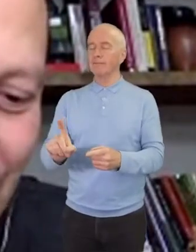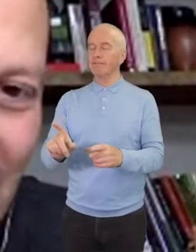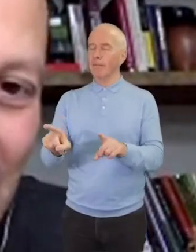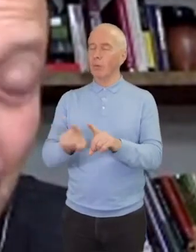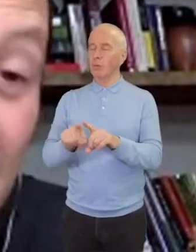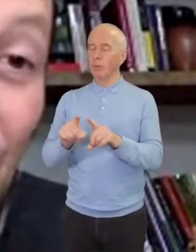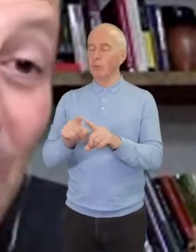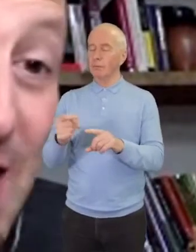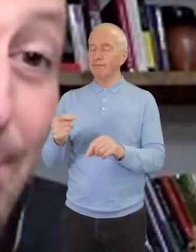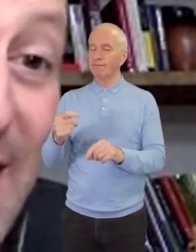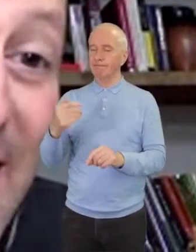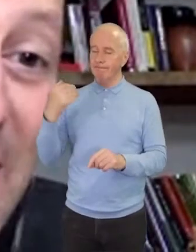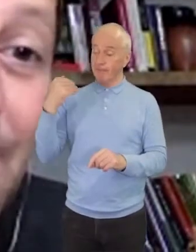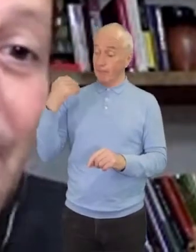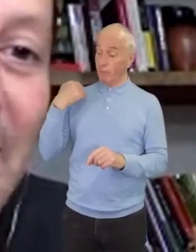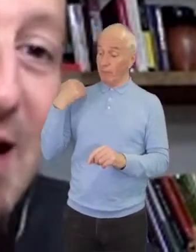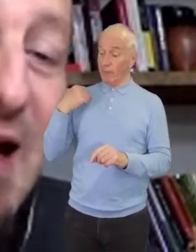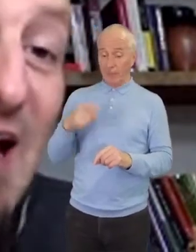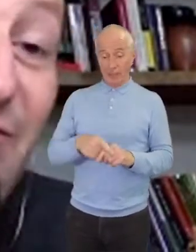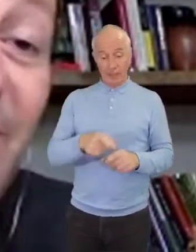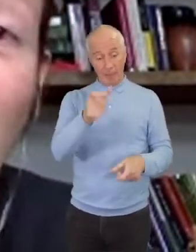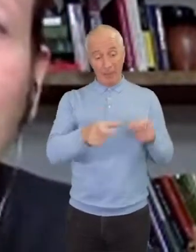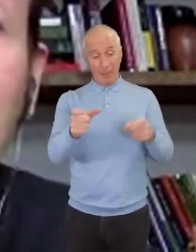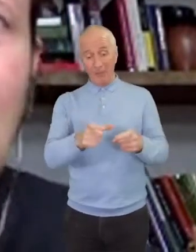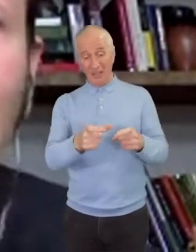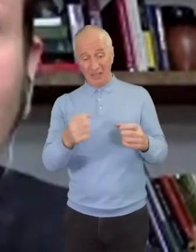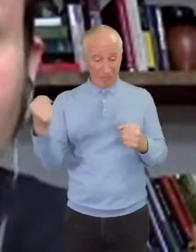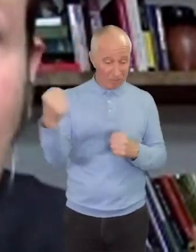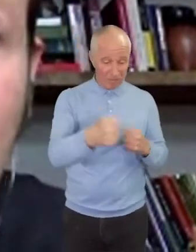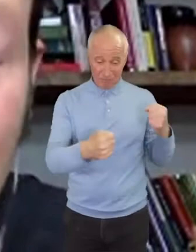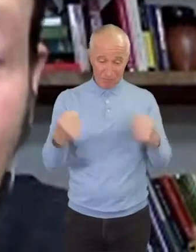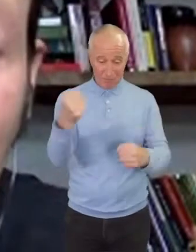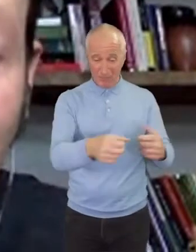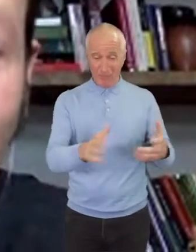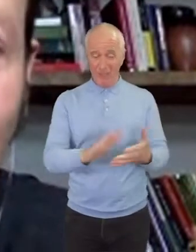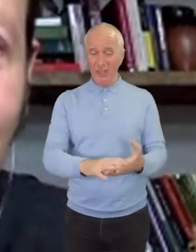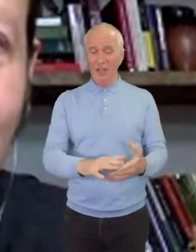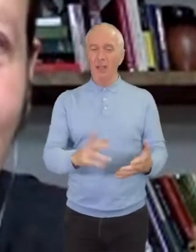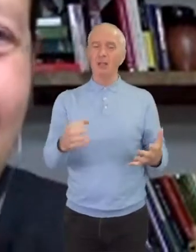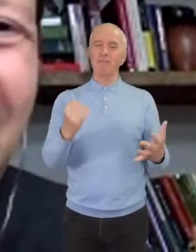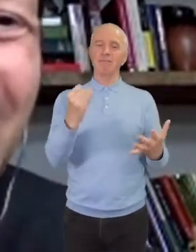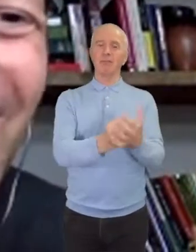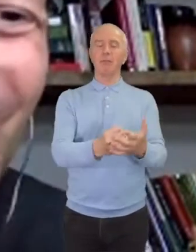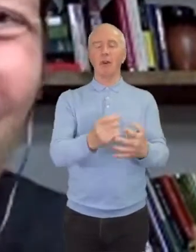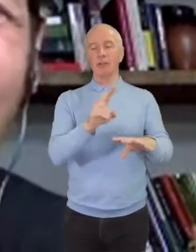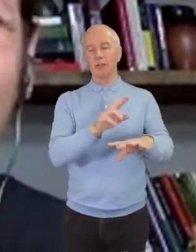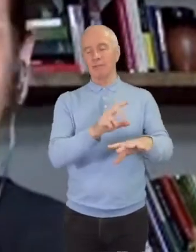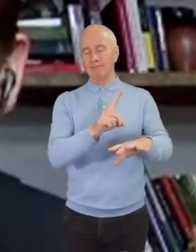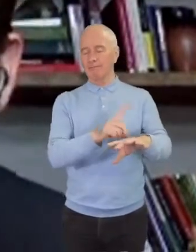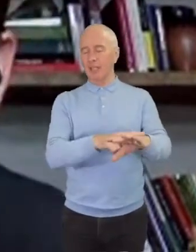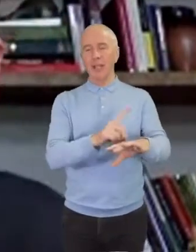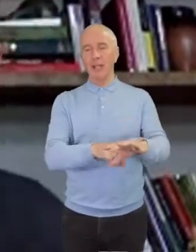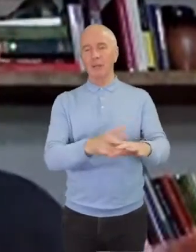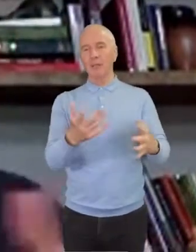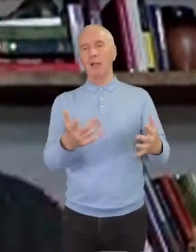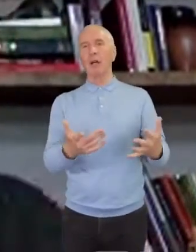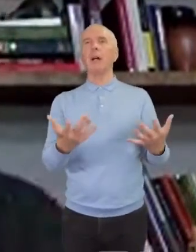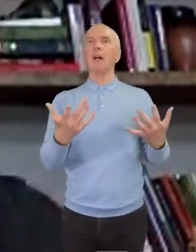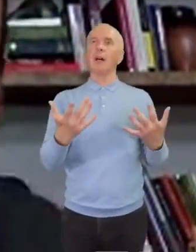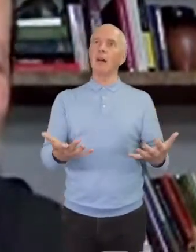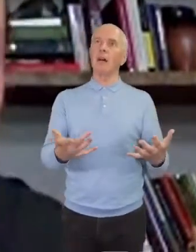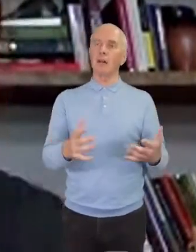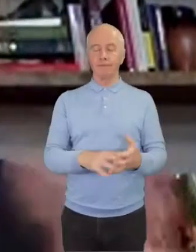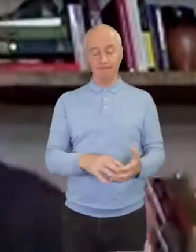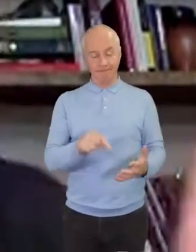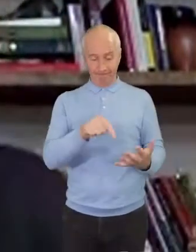people get beat up at very inconvenient times, right? You look at this